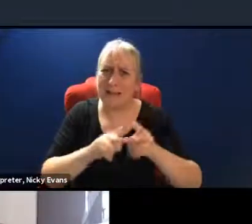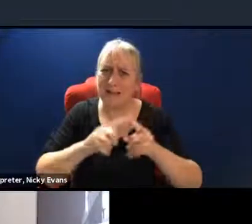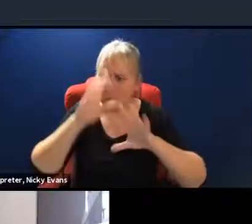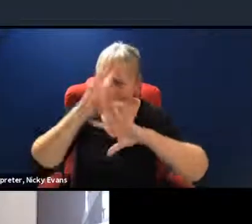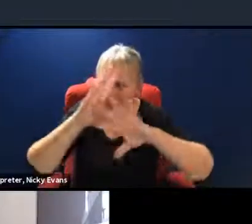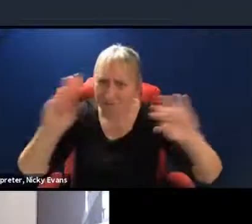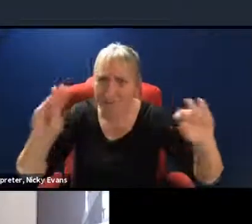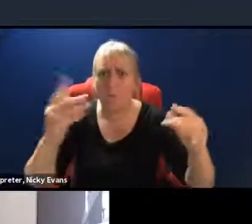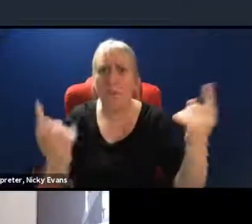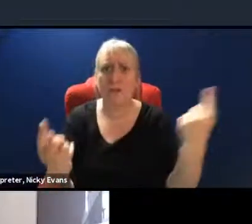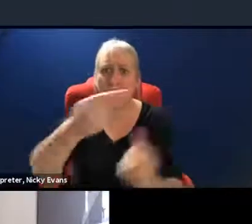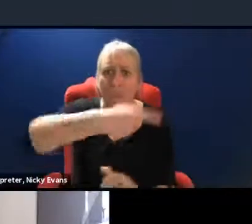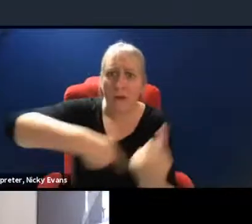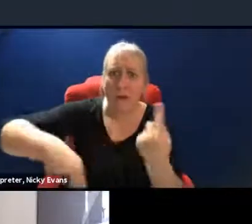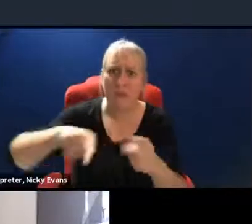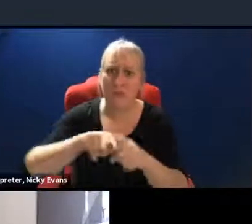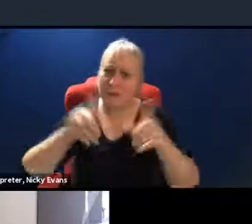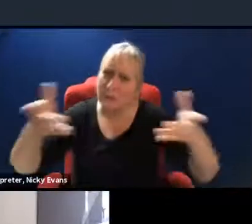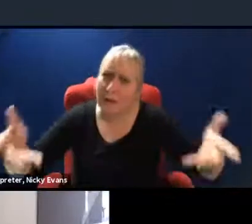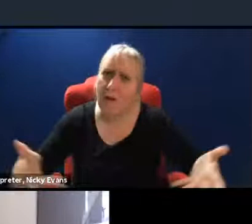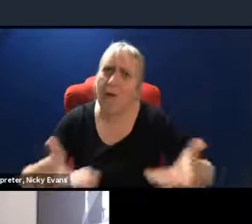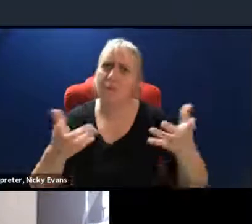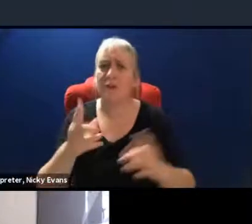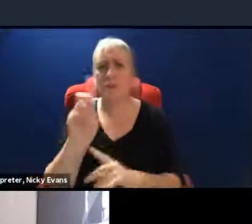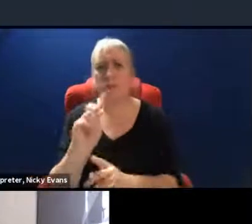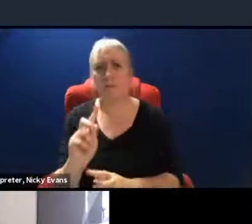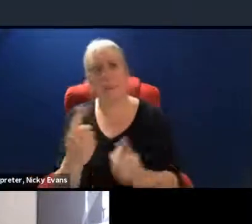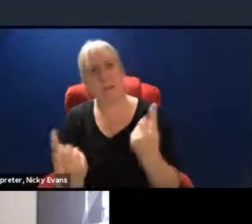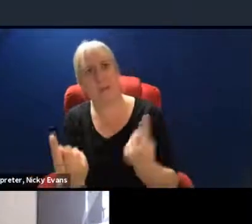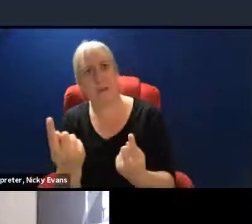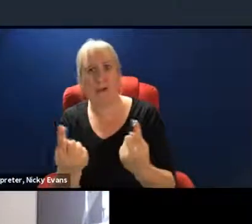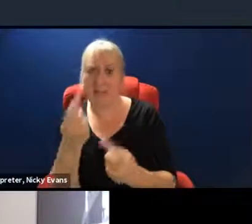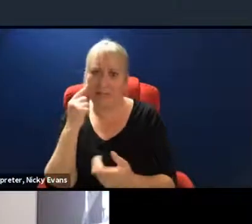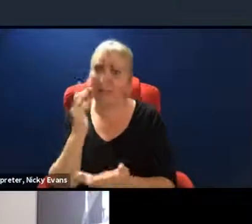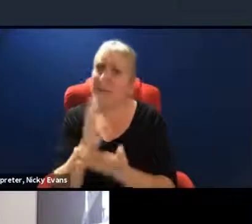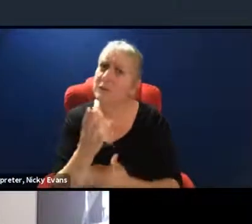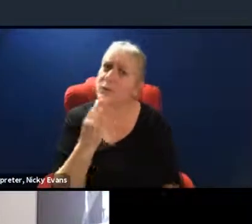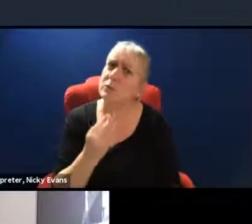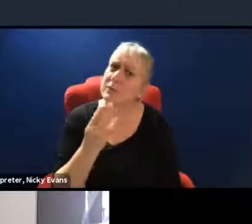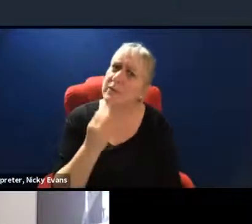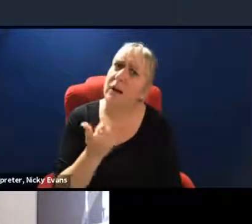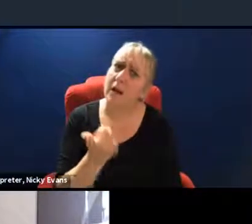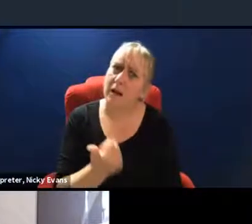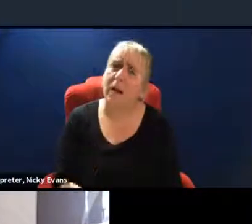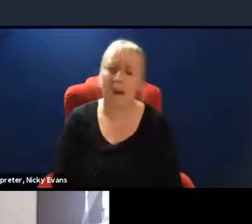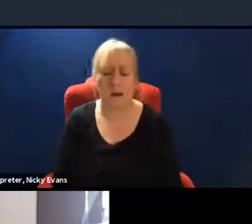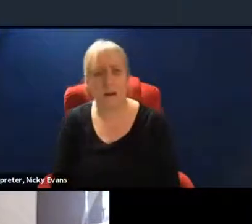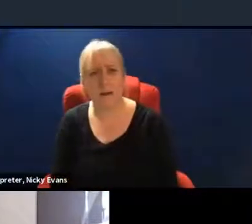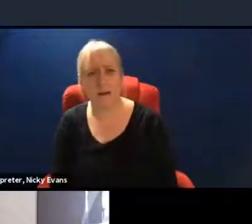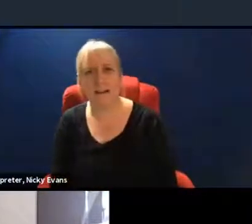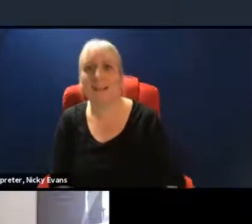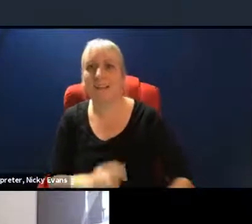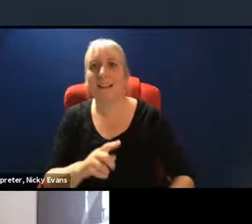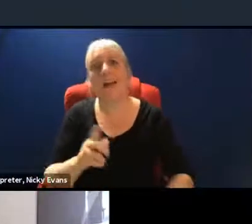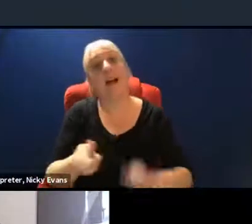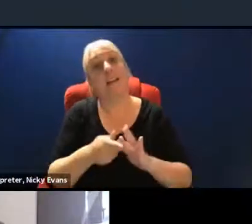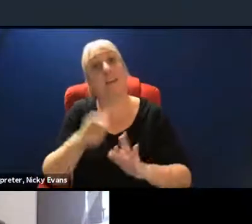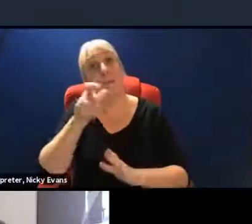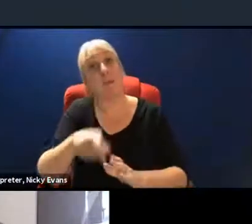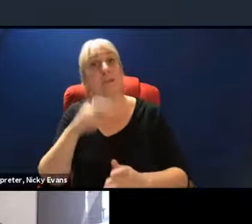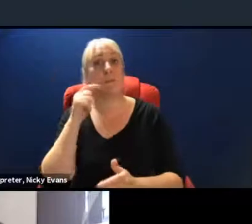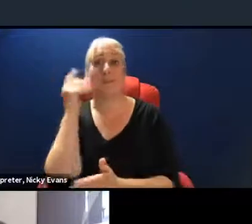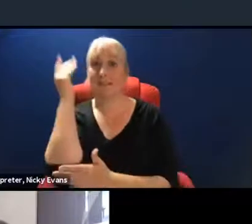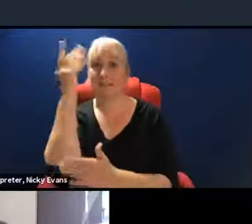up in the work that they're doing. And I think those things are very useful. Somebody that's very good at doing that is going to speak